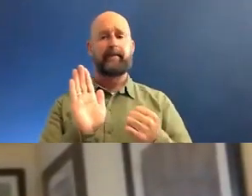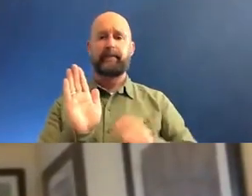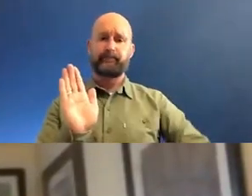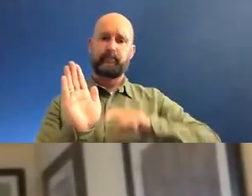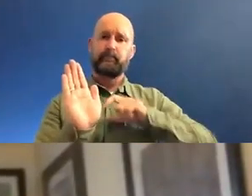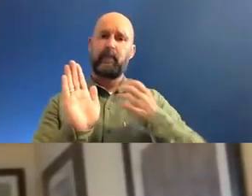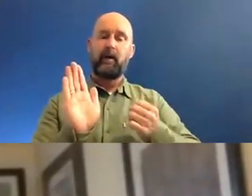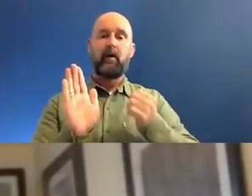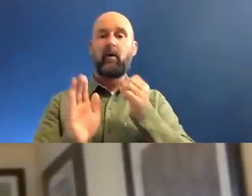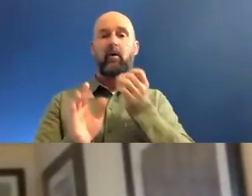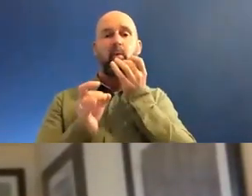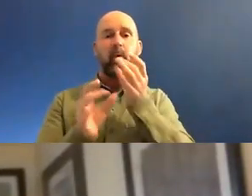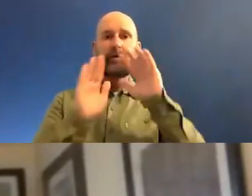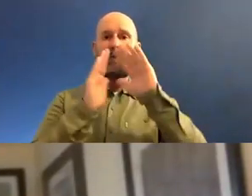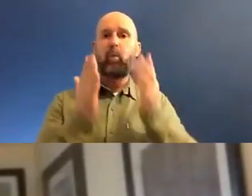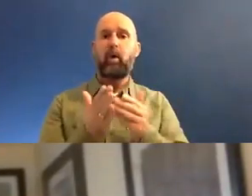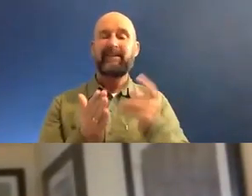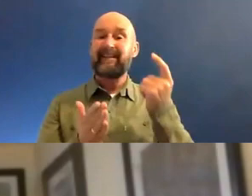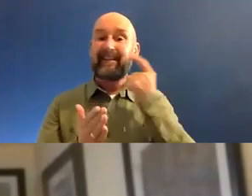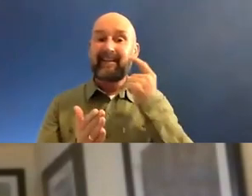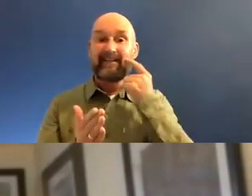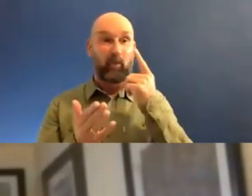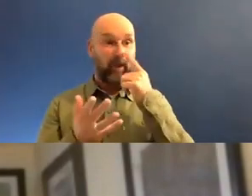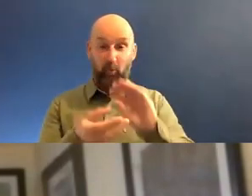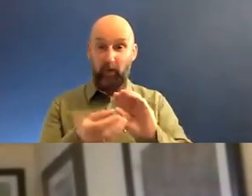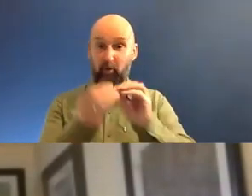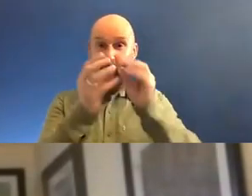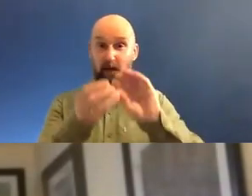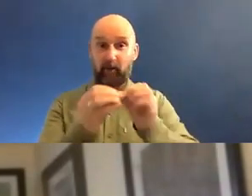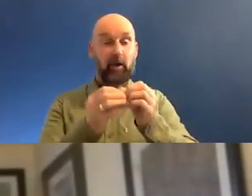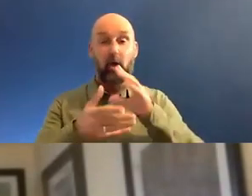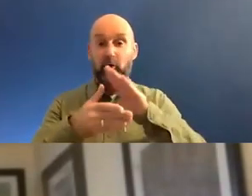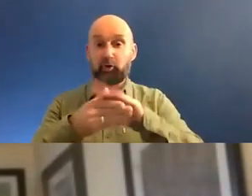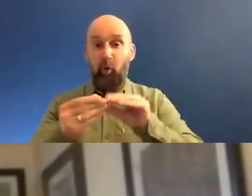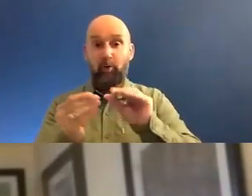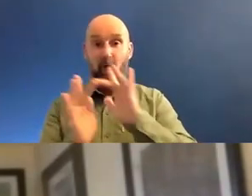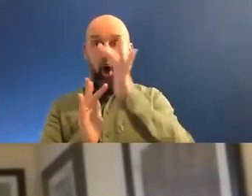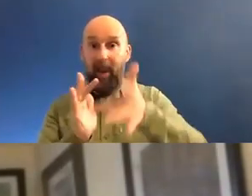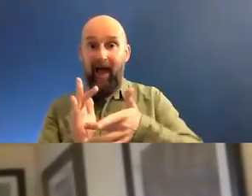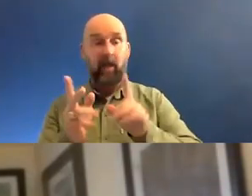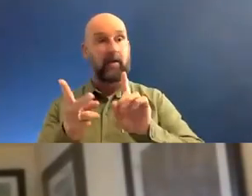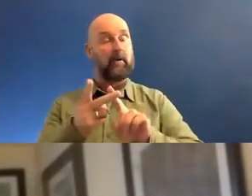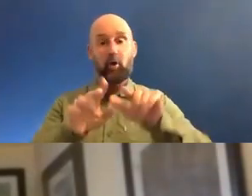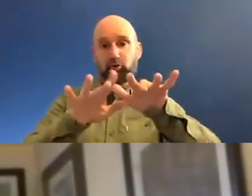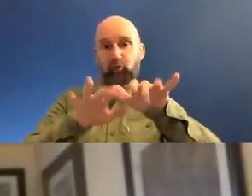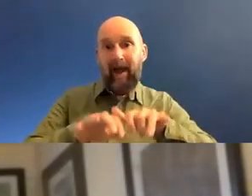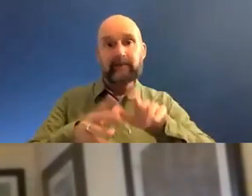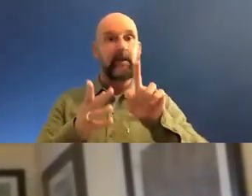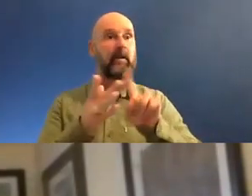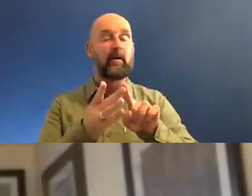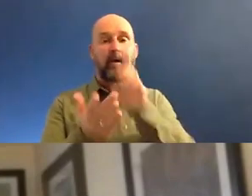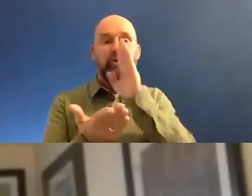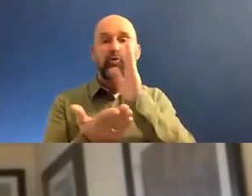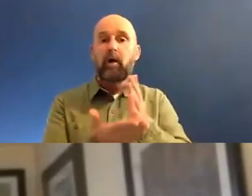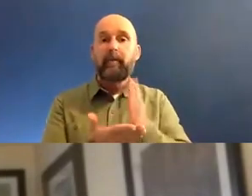an amazing world where it's so easy now with making, you know, telling stories online, writing, doing documentary.